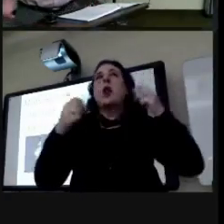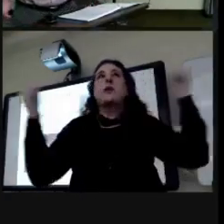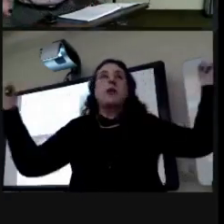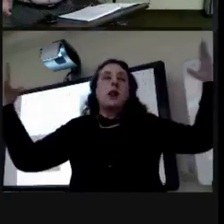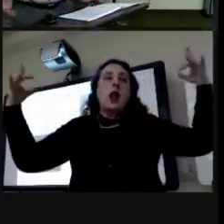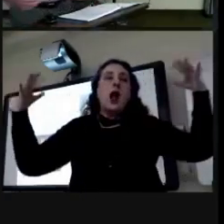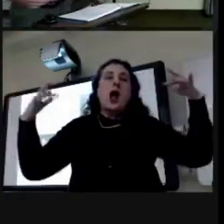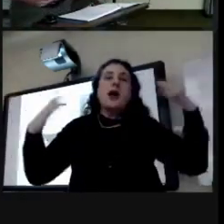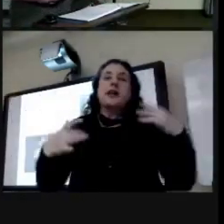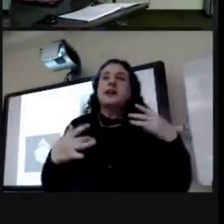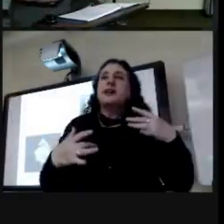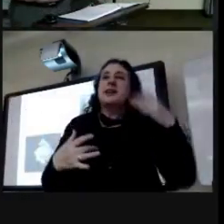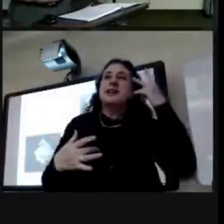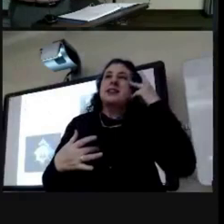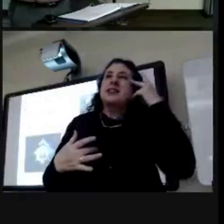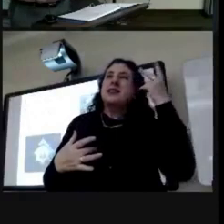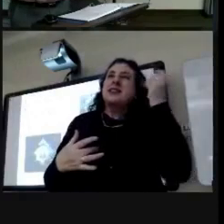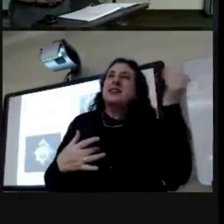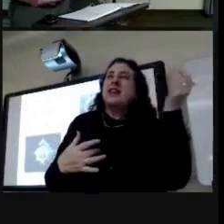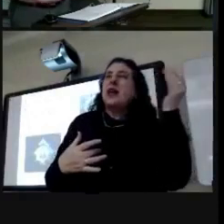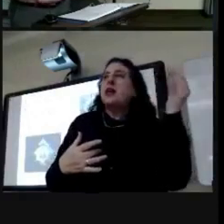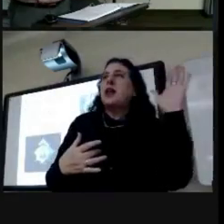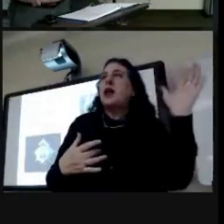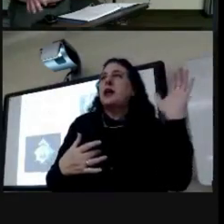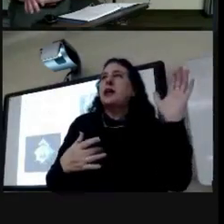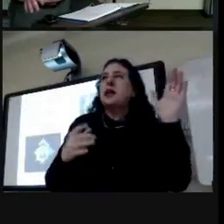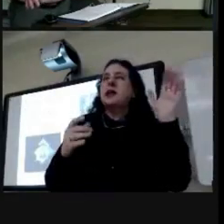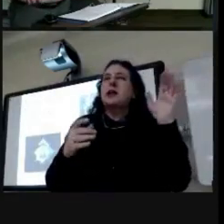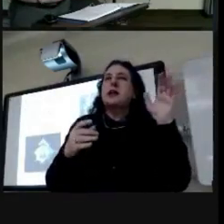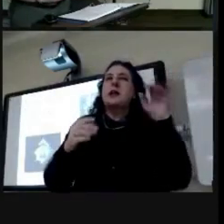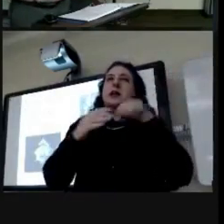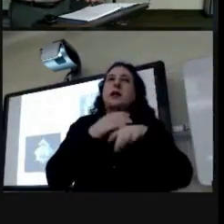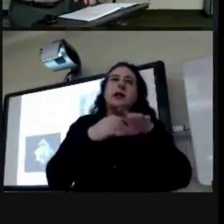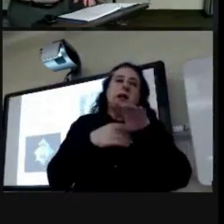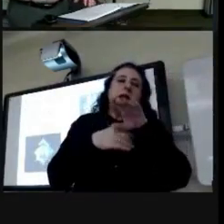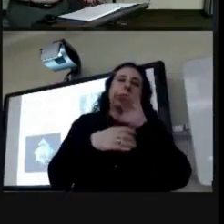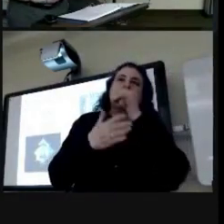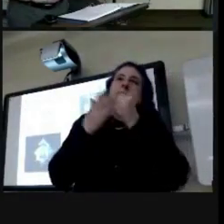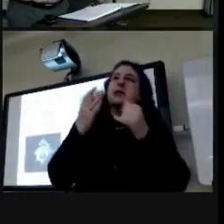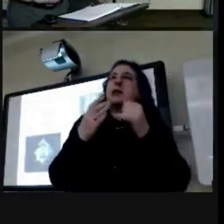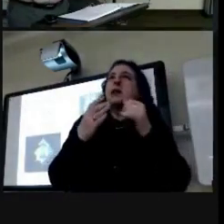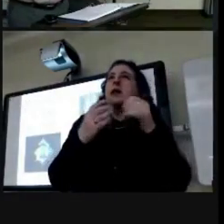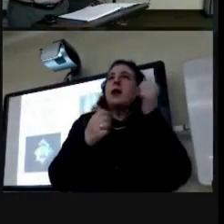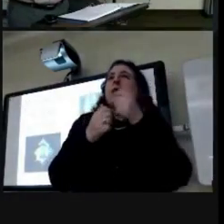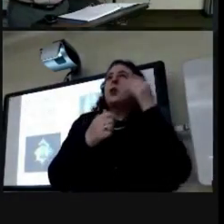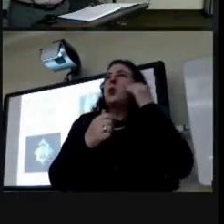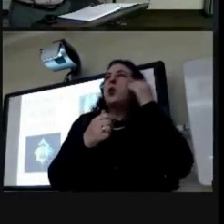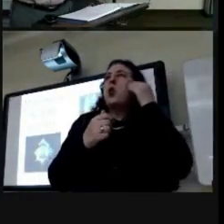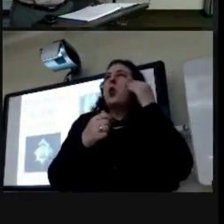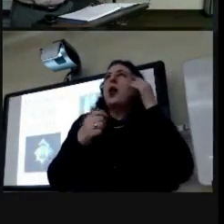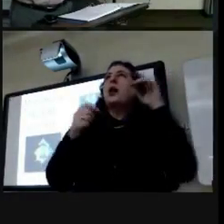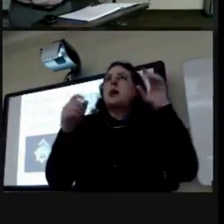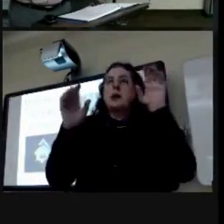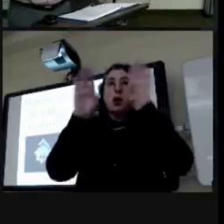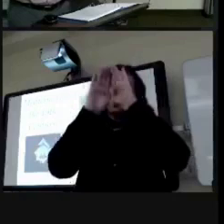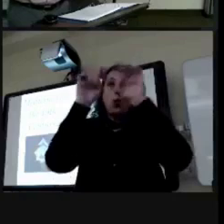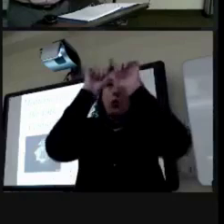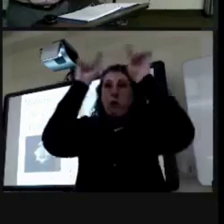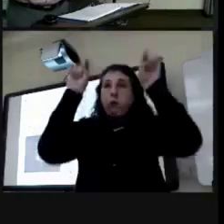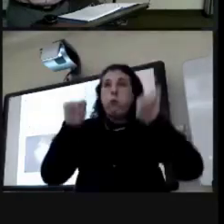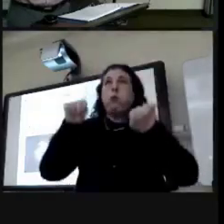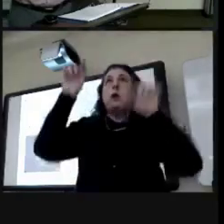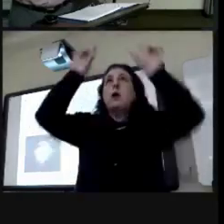and we can still see some of these things things today designed because there are track if anybody has like transoms over their doors